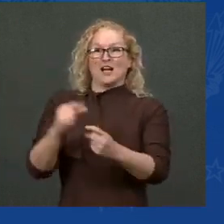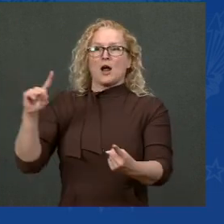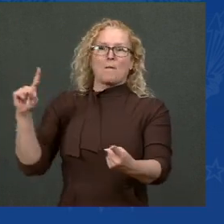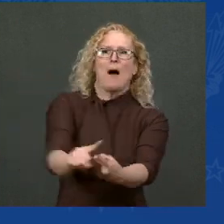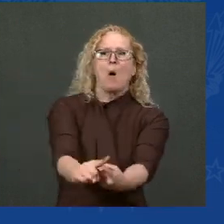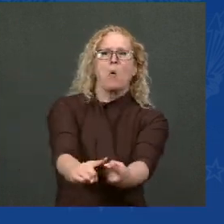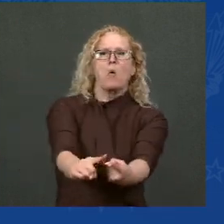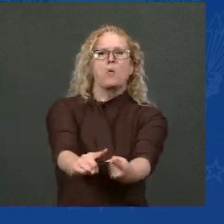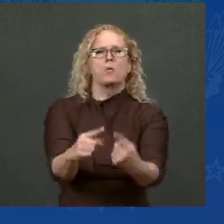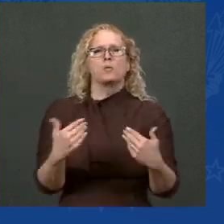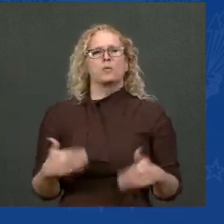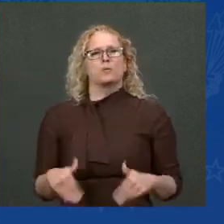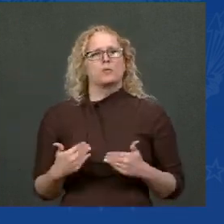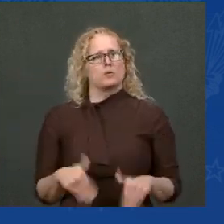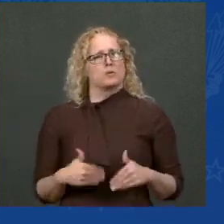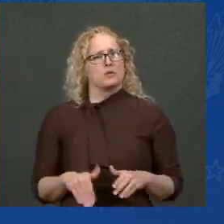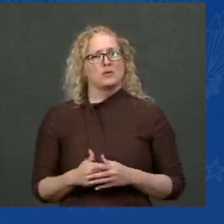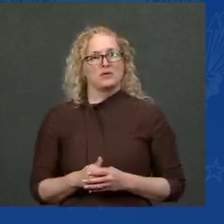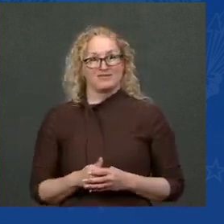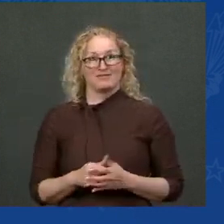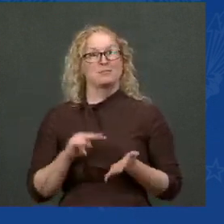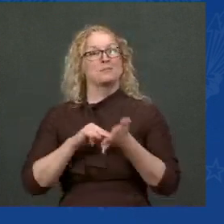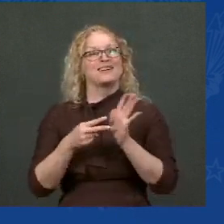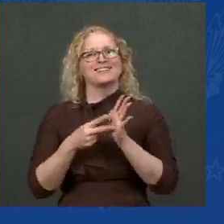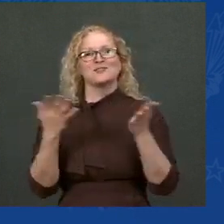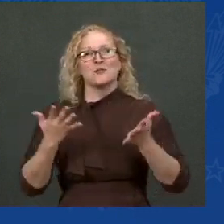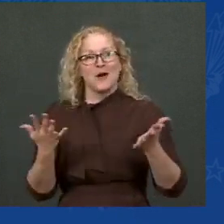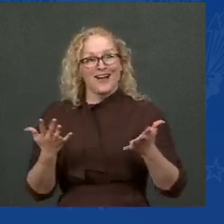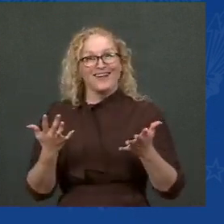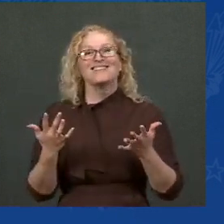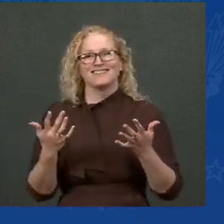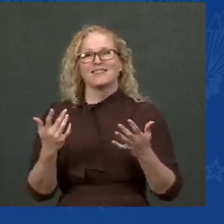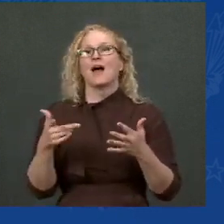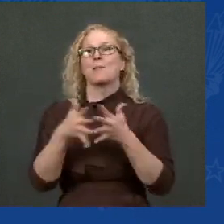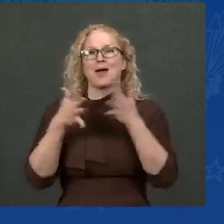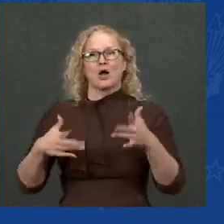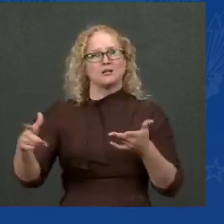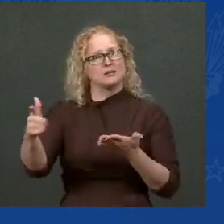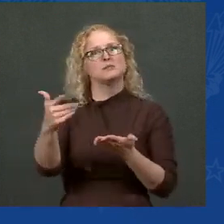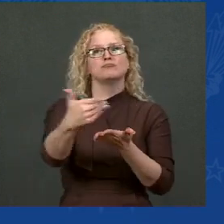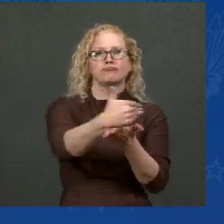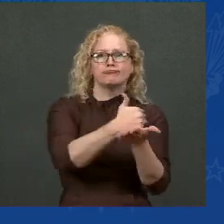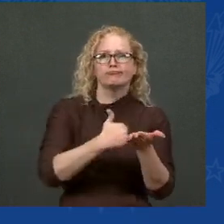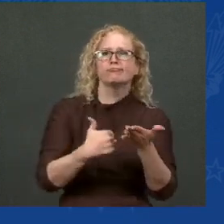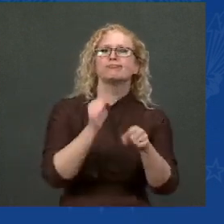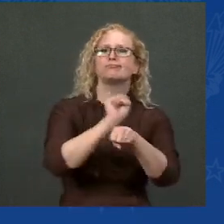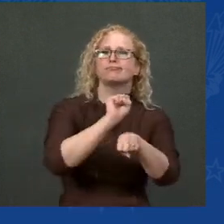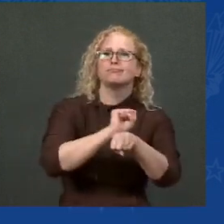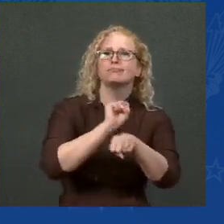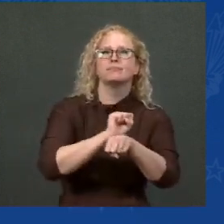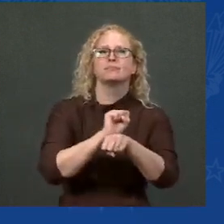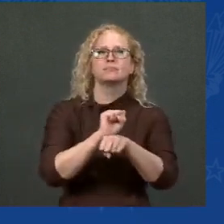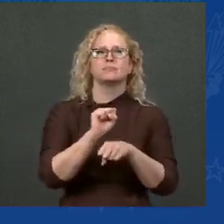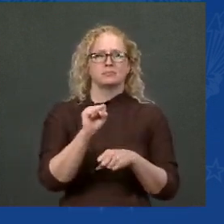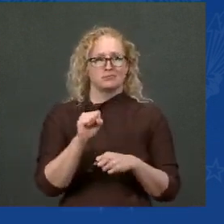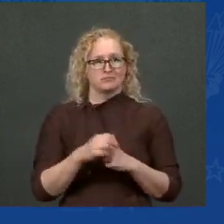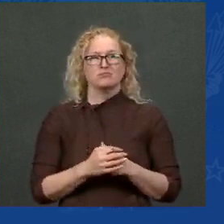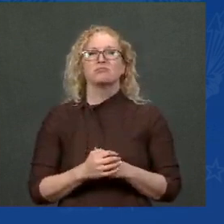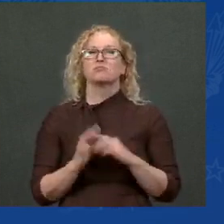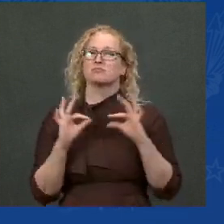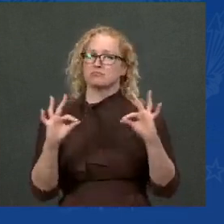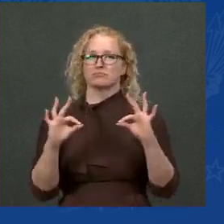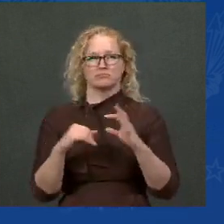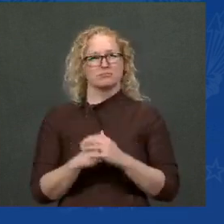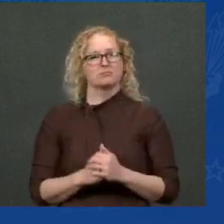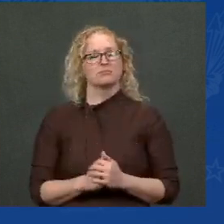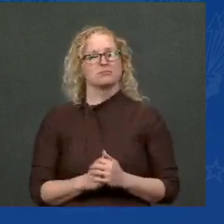paychecks go up. Weekly pay went up in October, with an average hourly earnings up almost 5 percent this